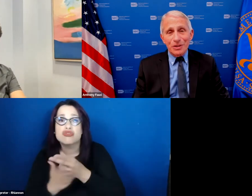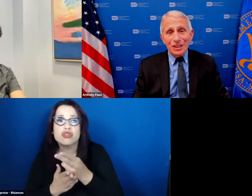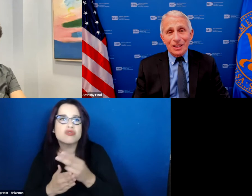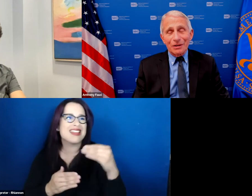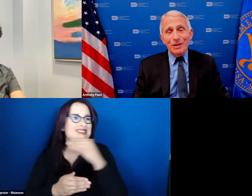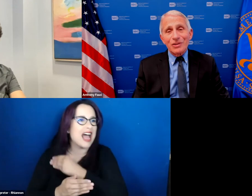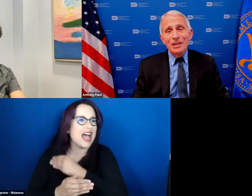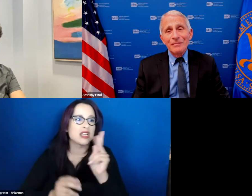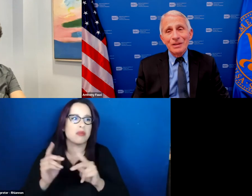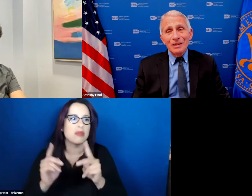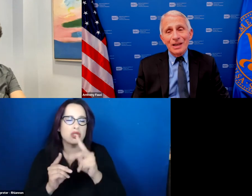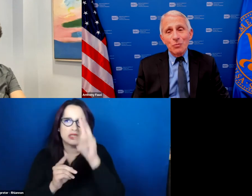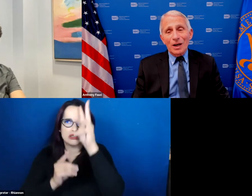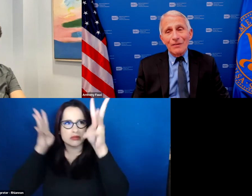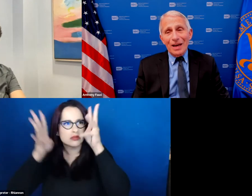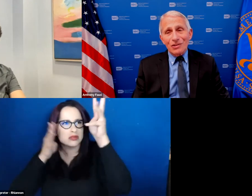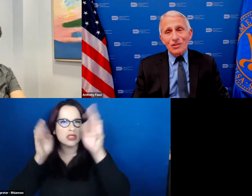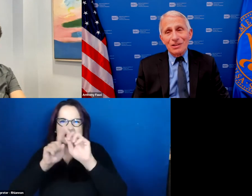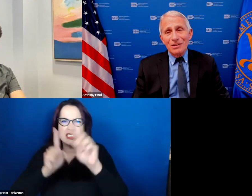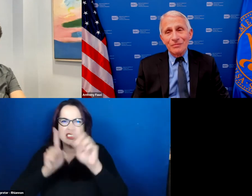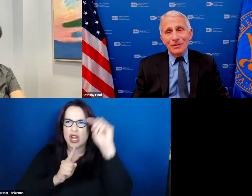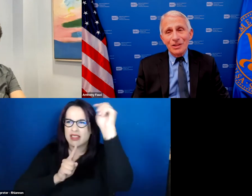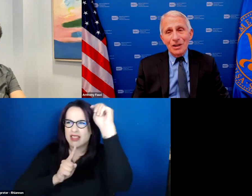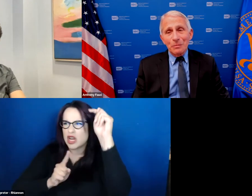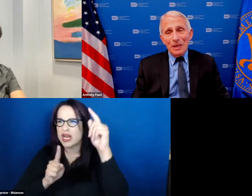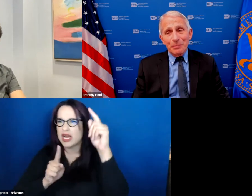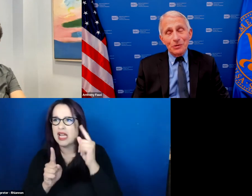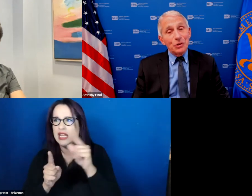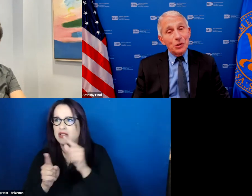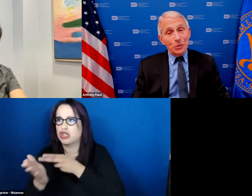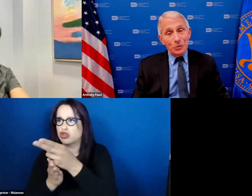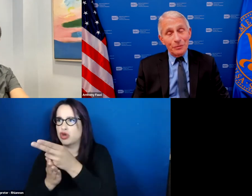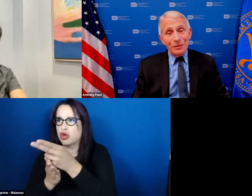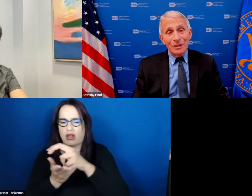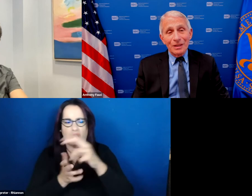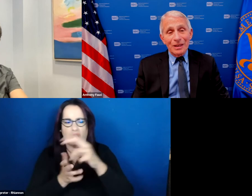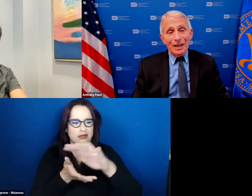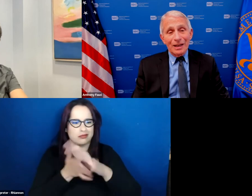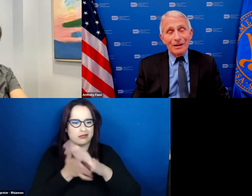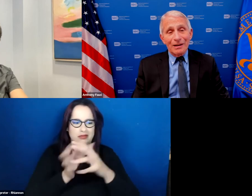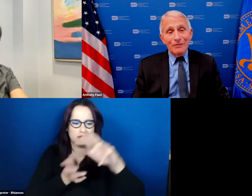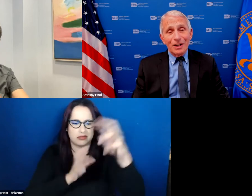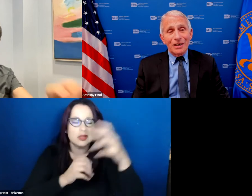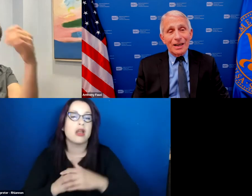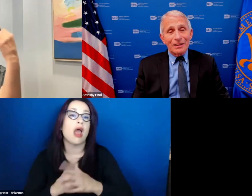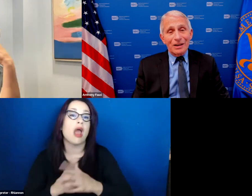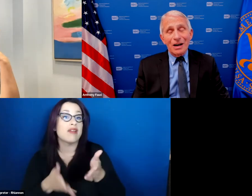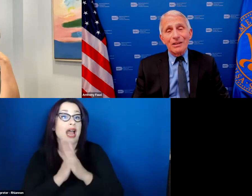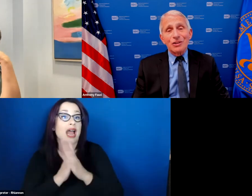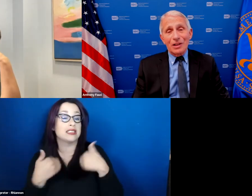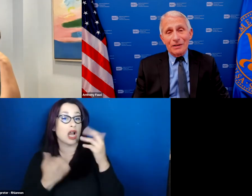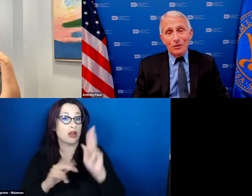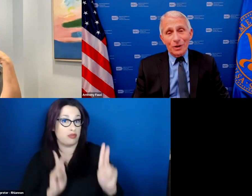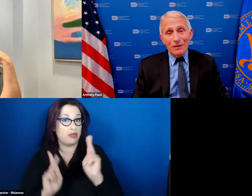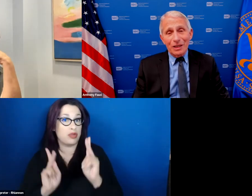conspiracy theories and what I've asked young people to do and I've done it at the